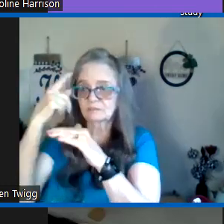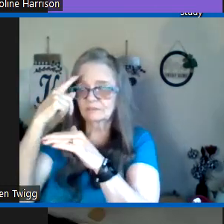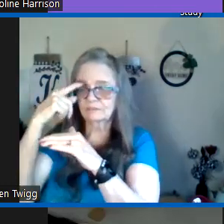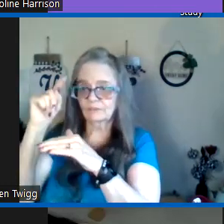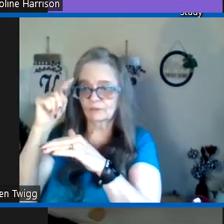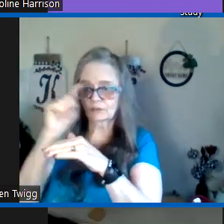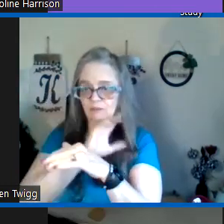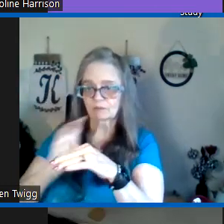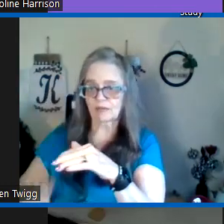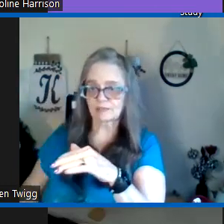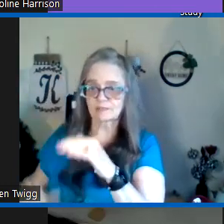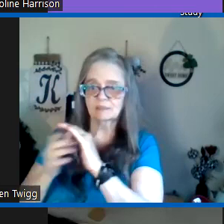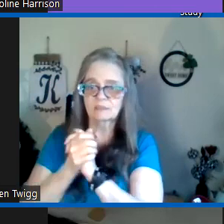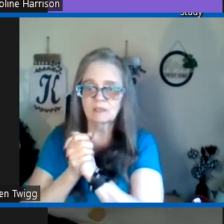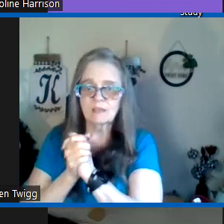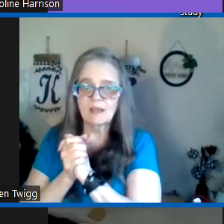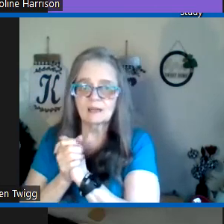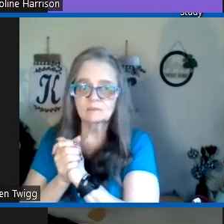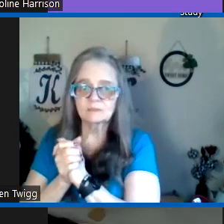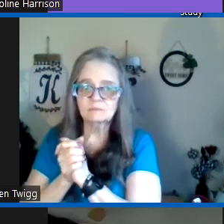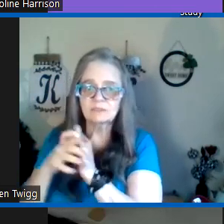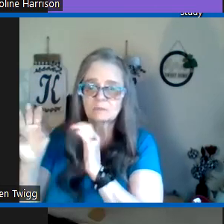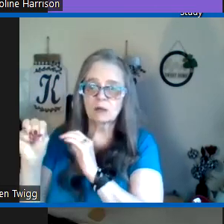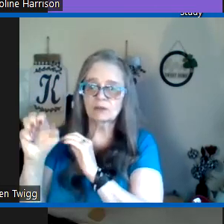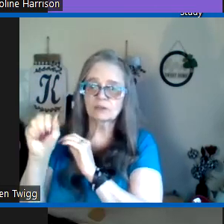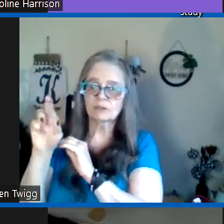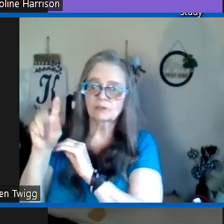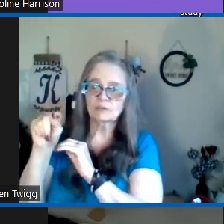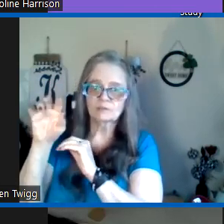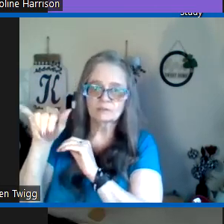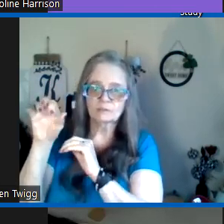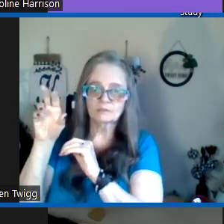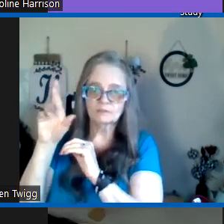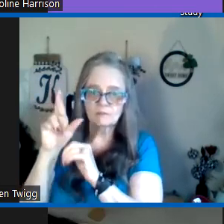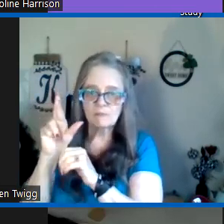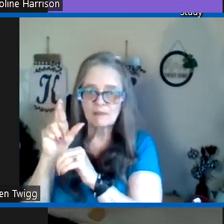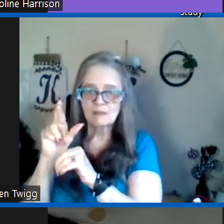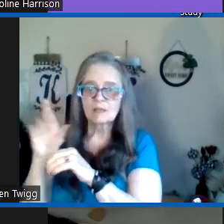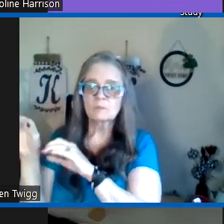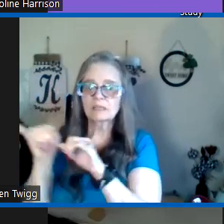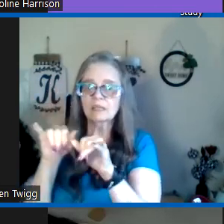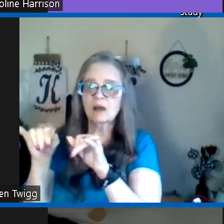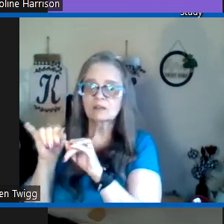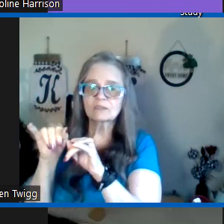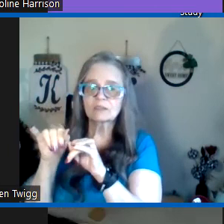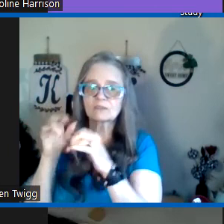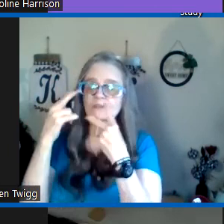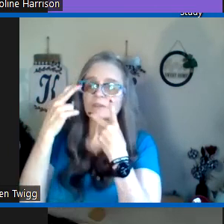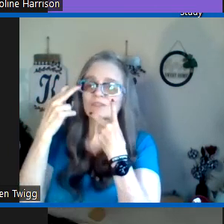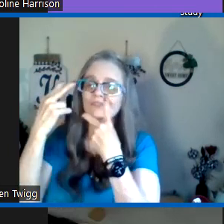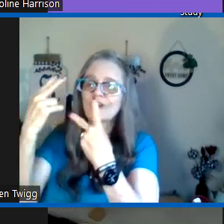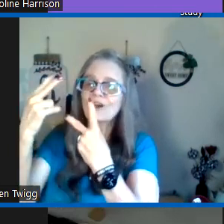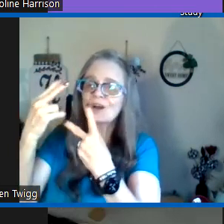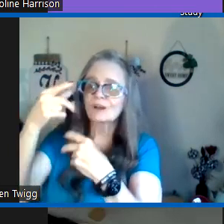for Christ he was a martyr but he also